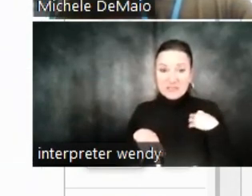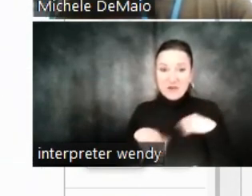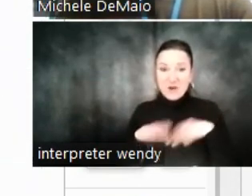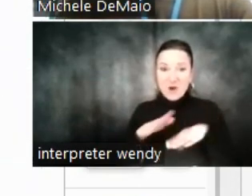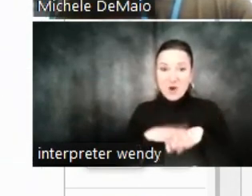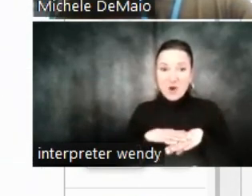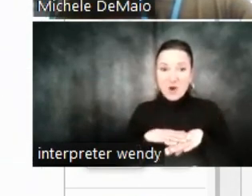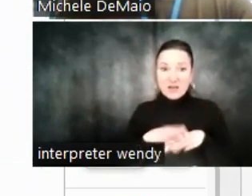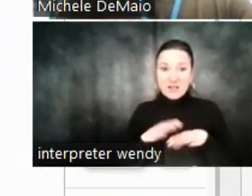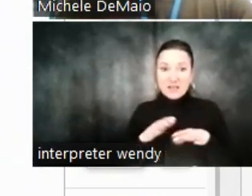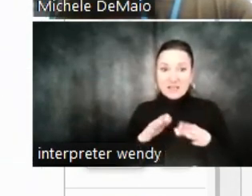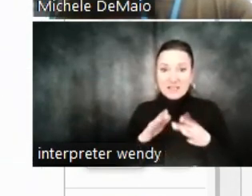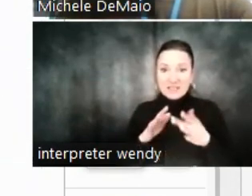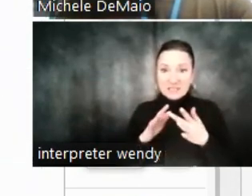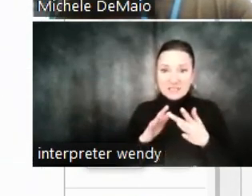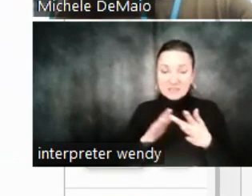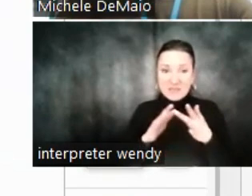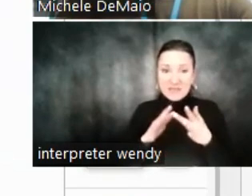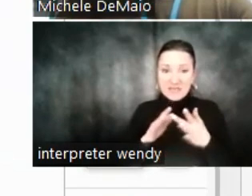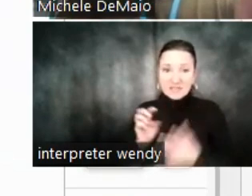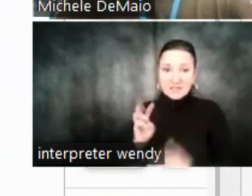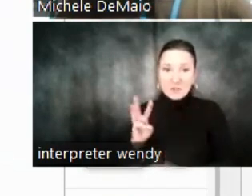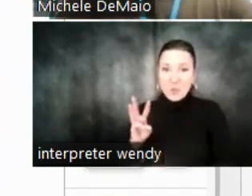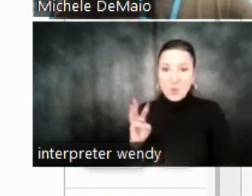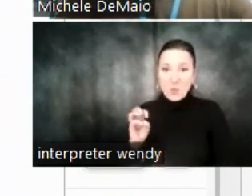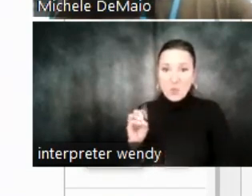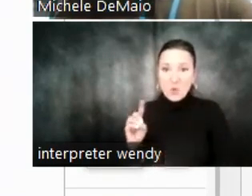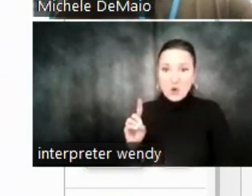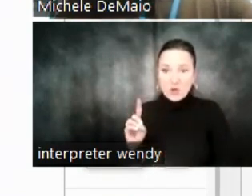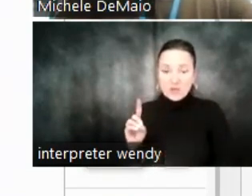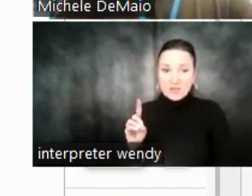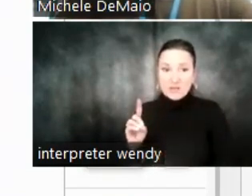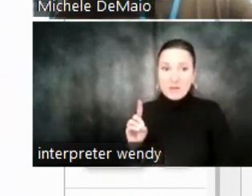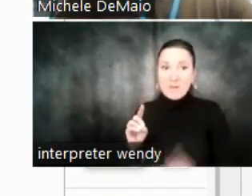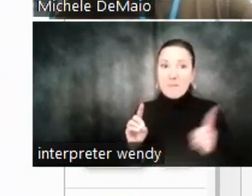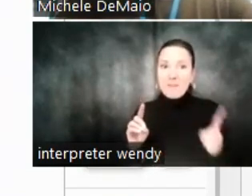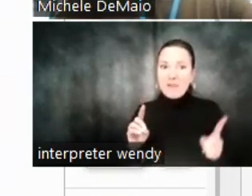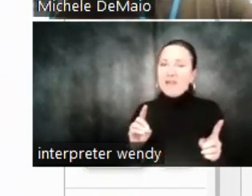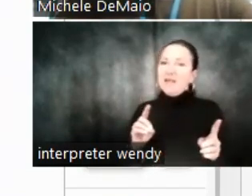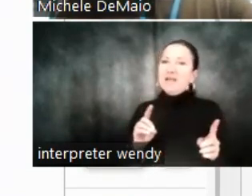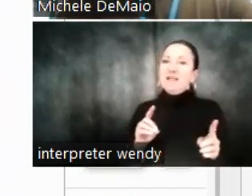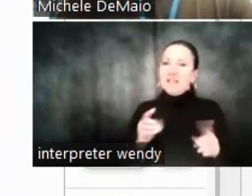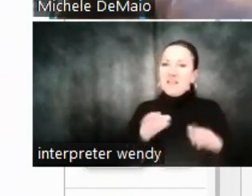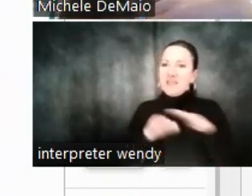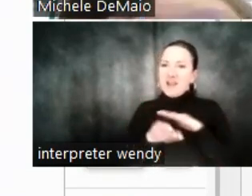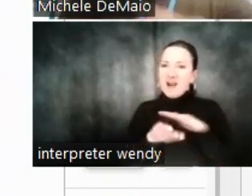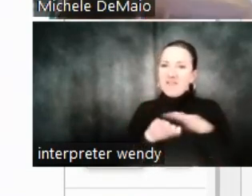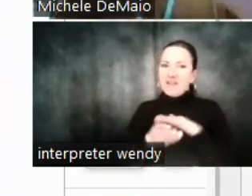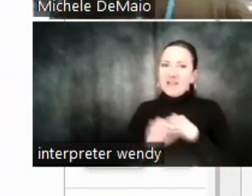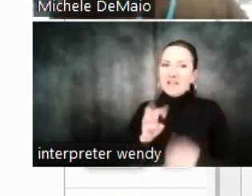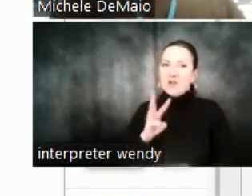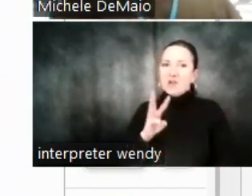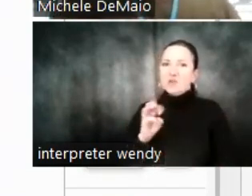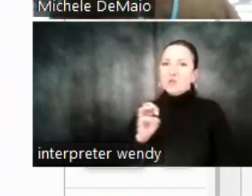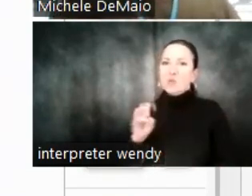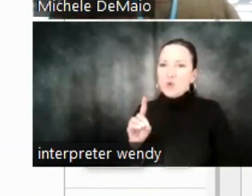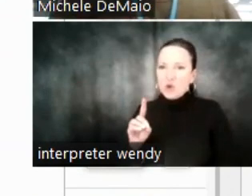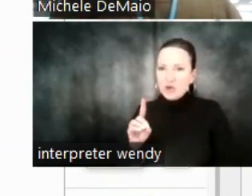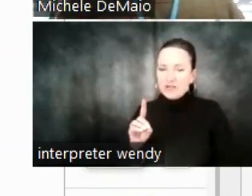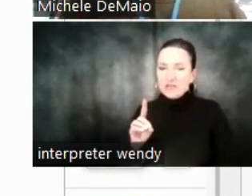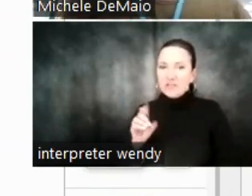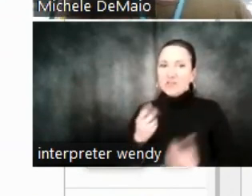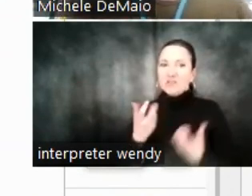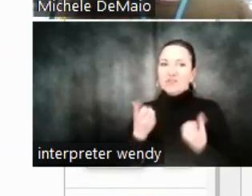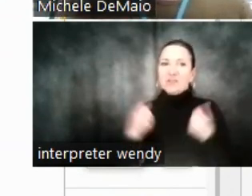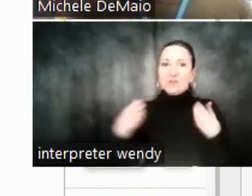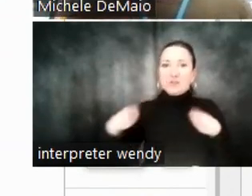So, what this client, what this person's going for is this oven is a wood, fire, and gas-powered oven. So, they're trying to cross-sell their product here.